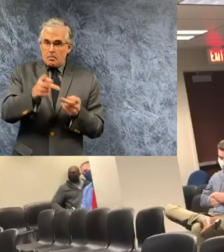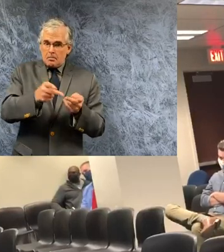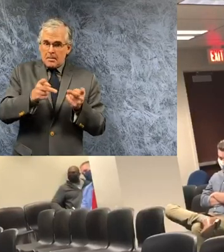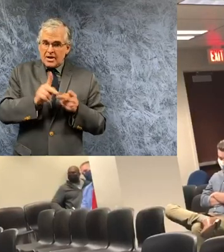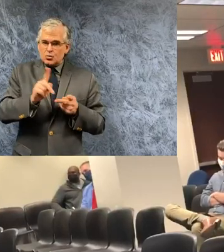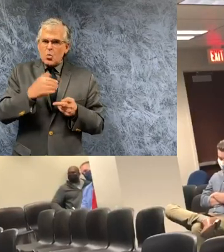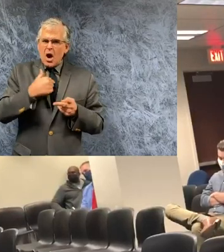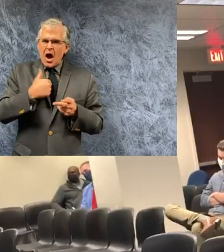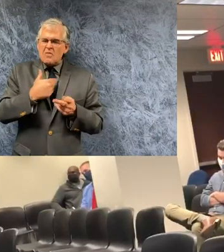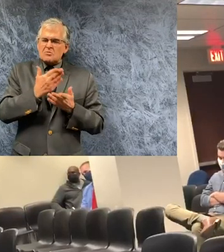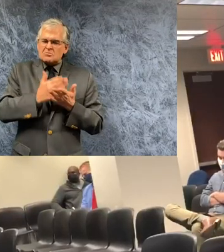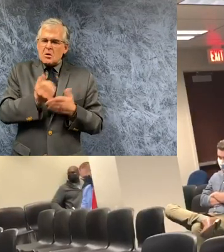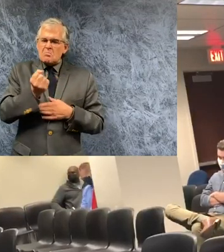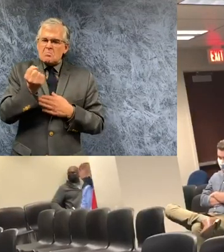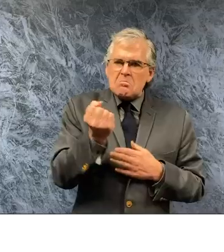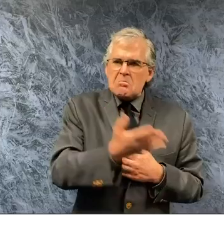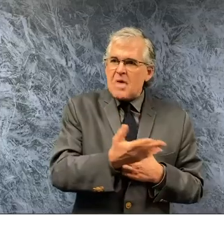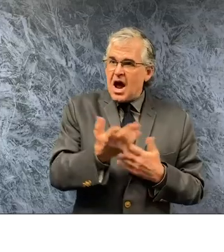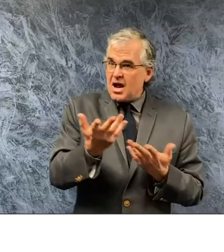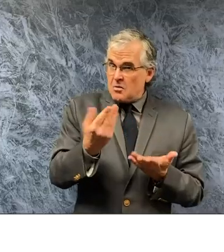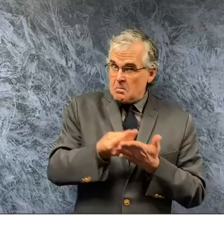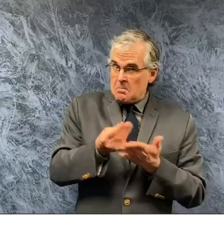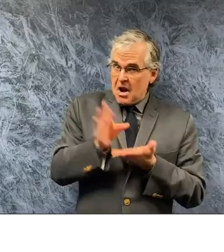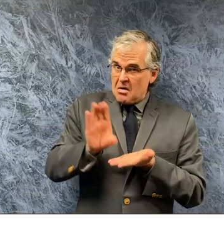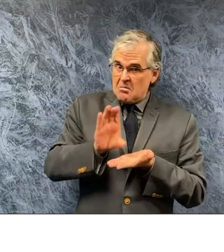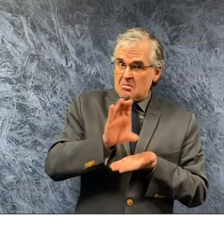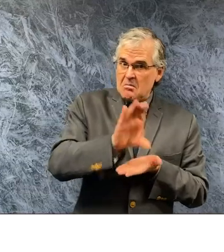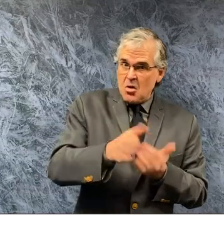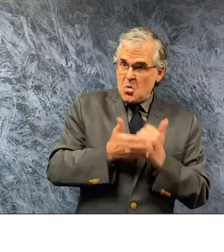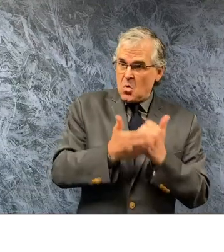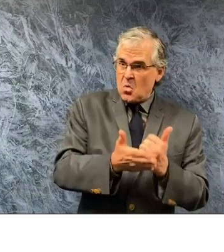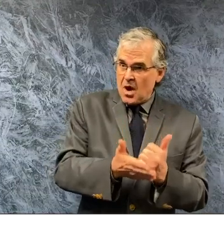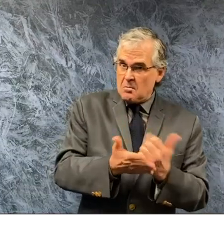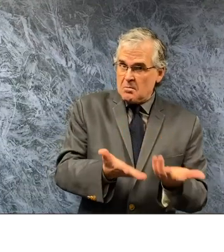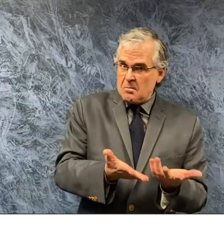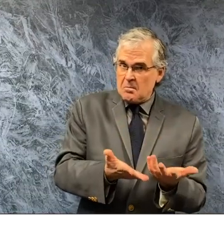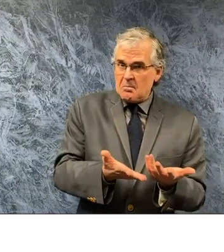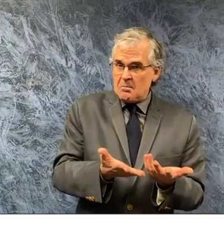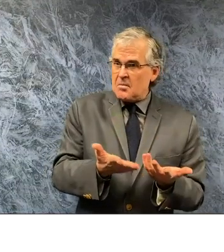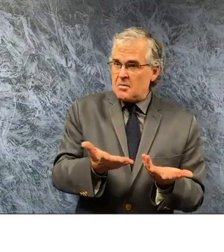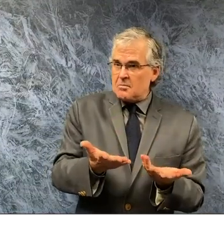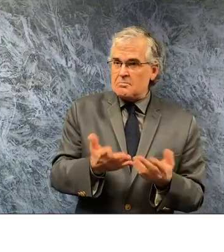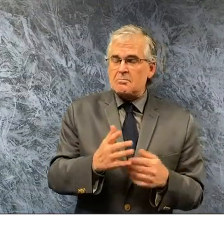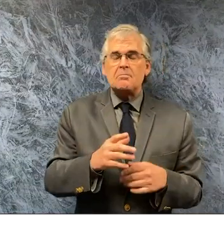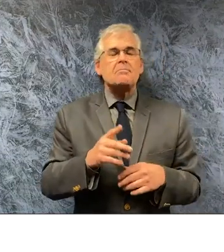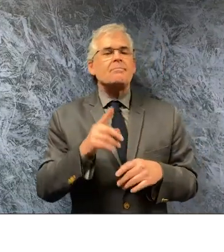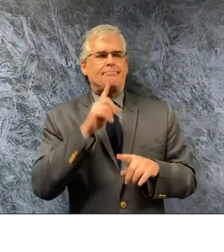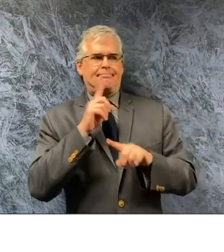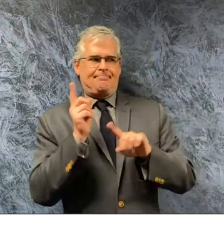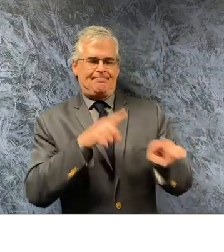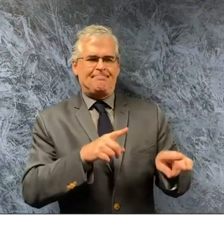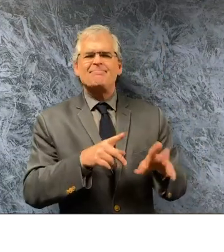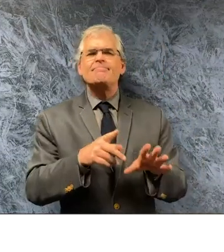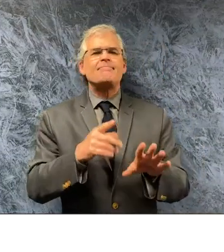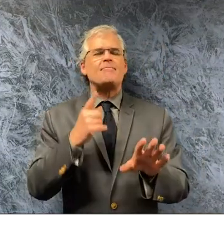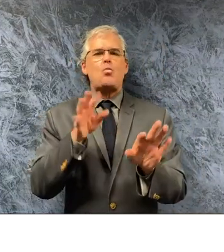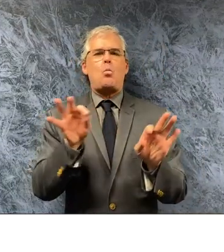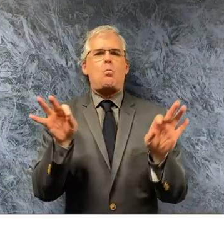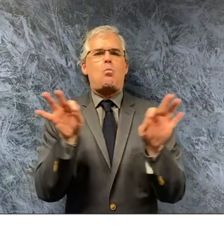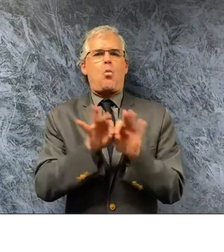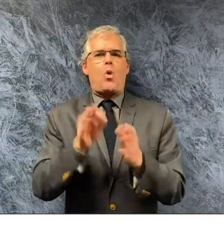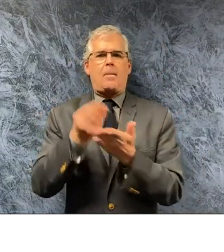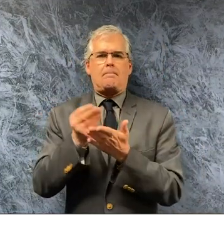relates to helping them through this tough time as well i think it's extremely important that they get some help i mean they're the same as other small businesses